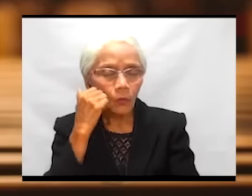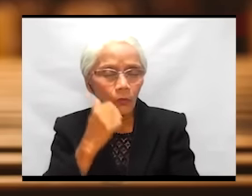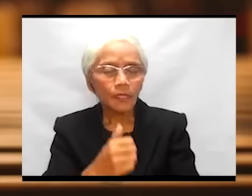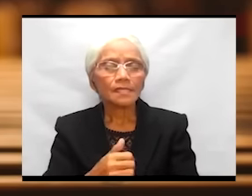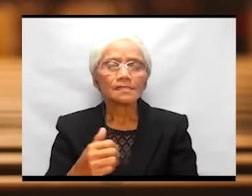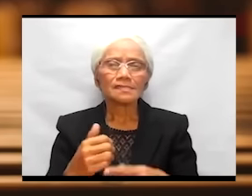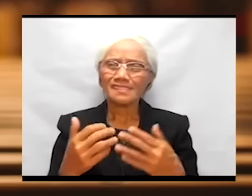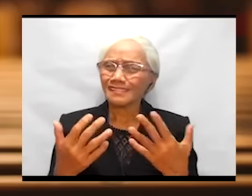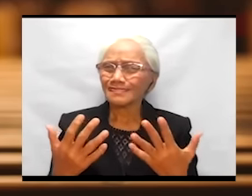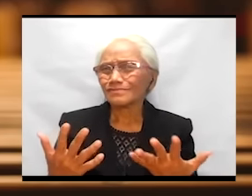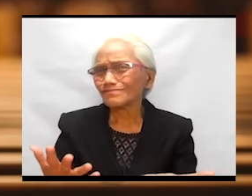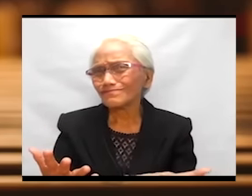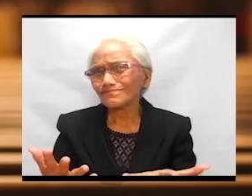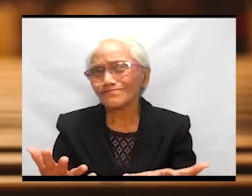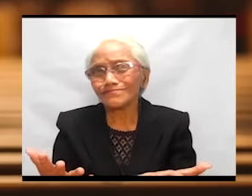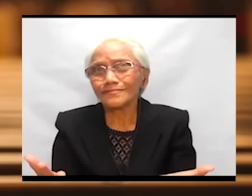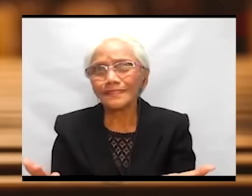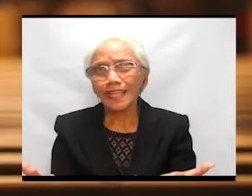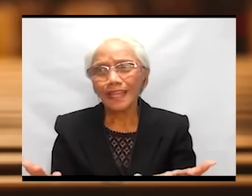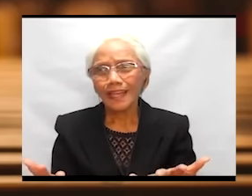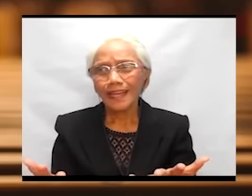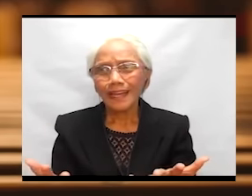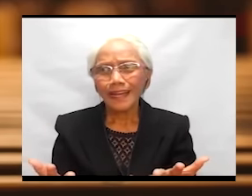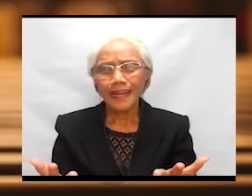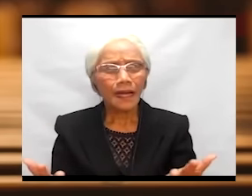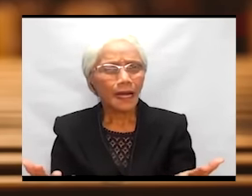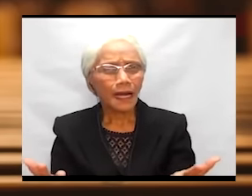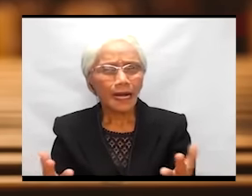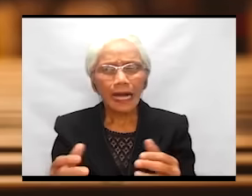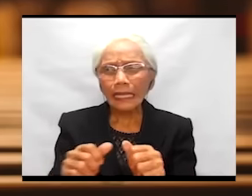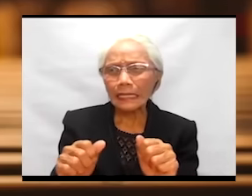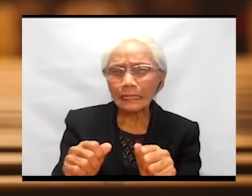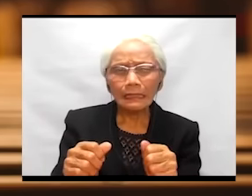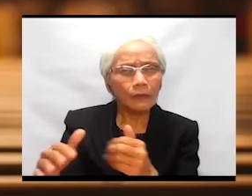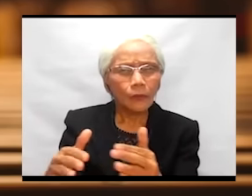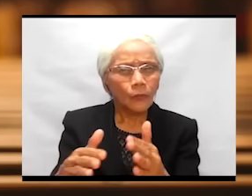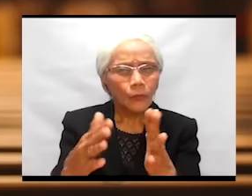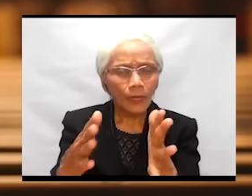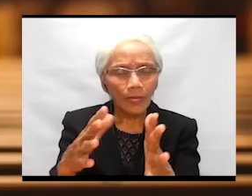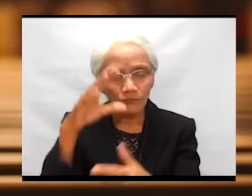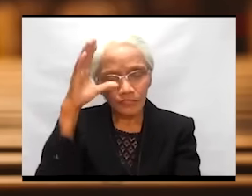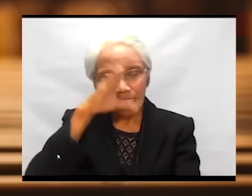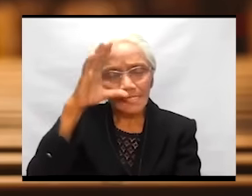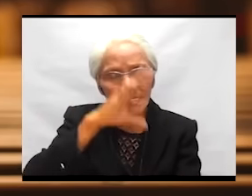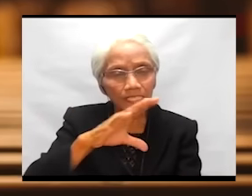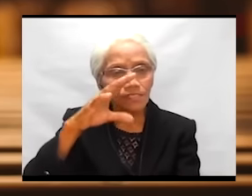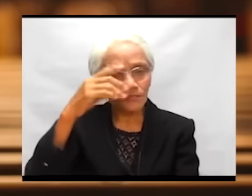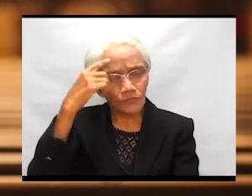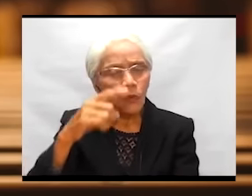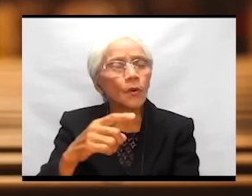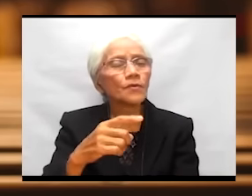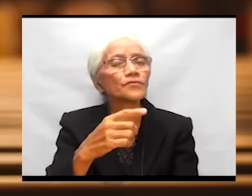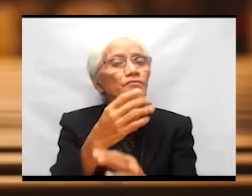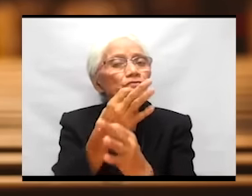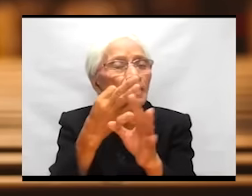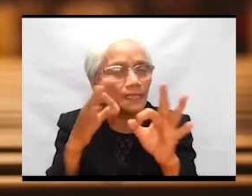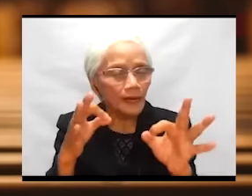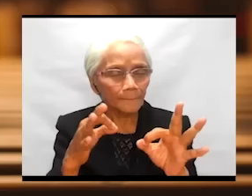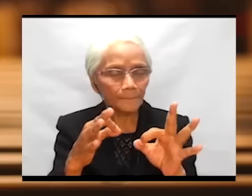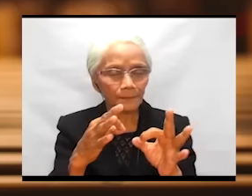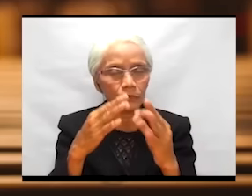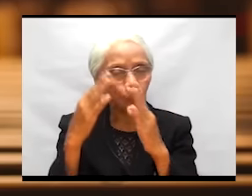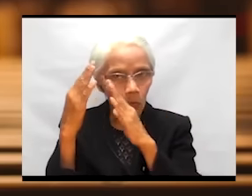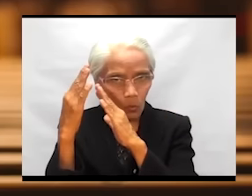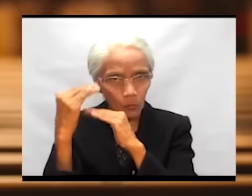an anchor in our search for freedom to